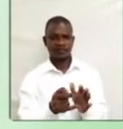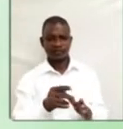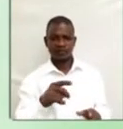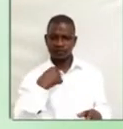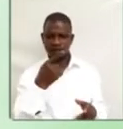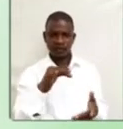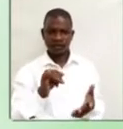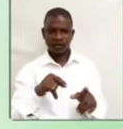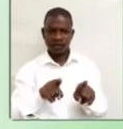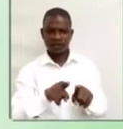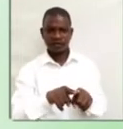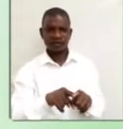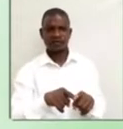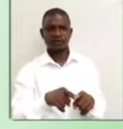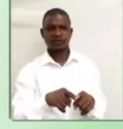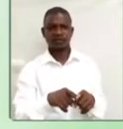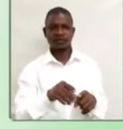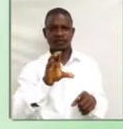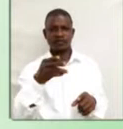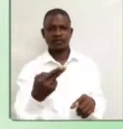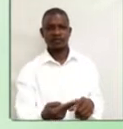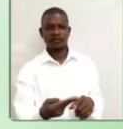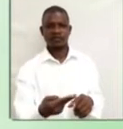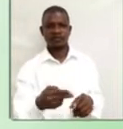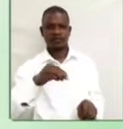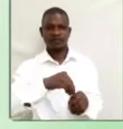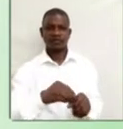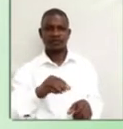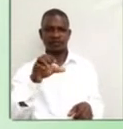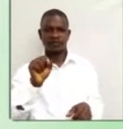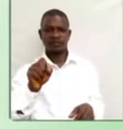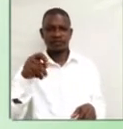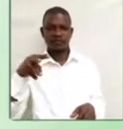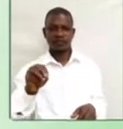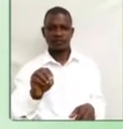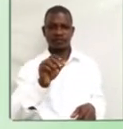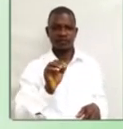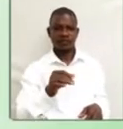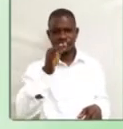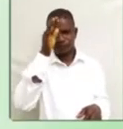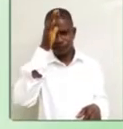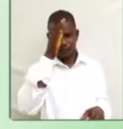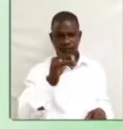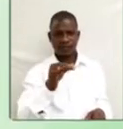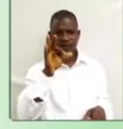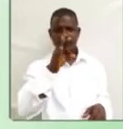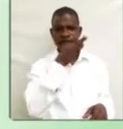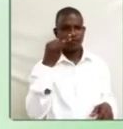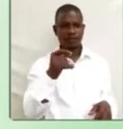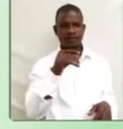pronounced as C-H in smooth. Father. Them.